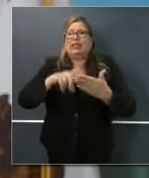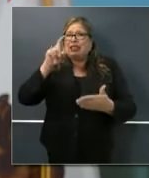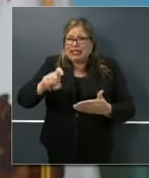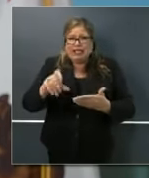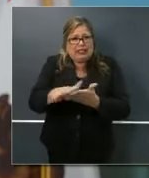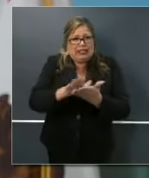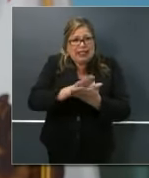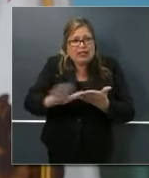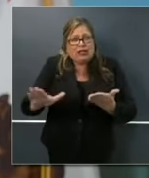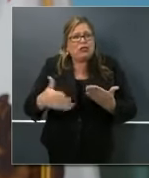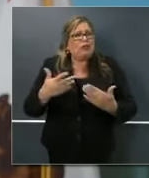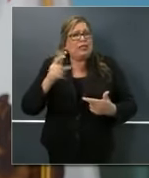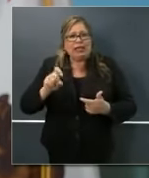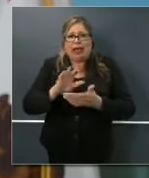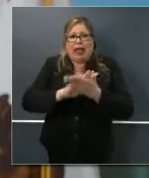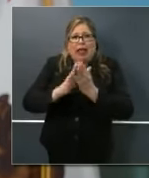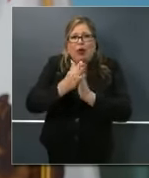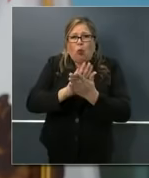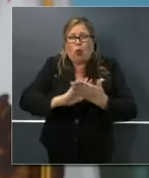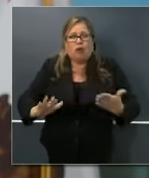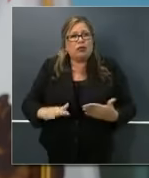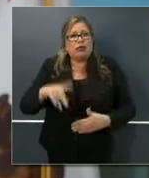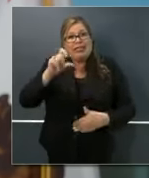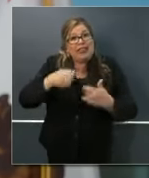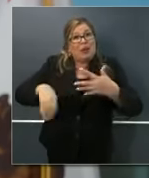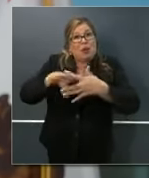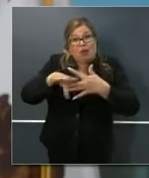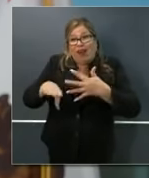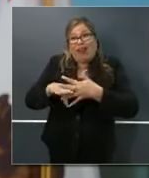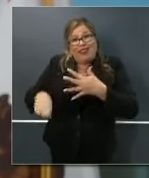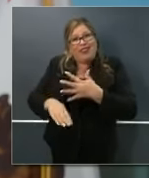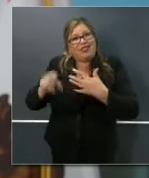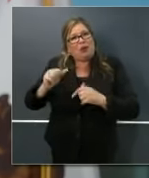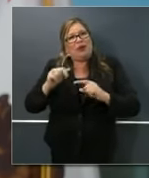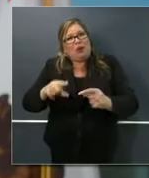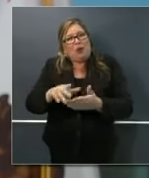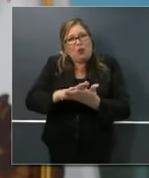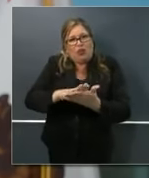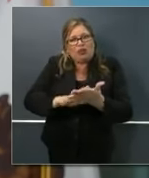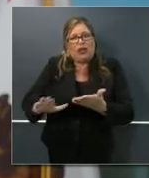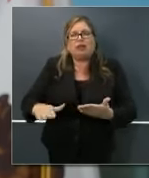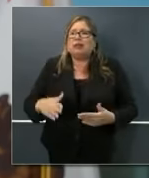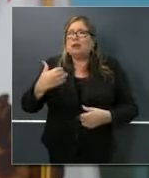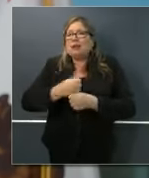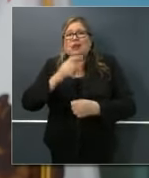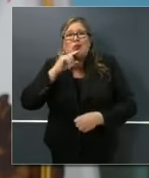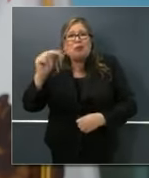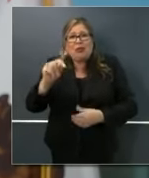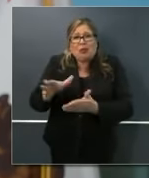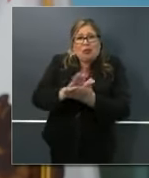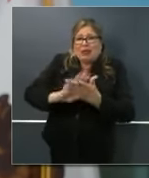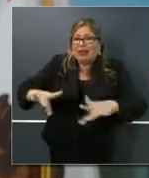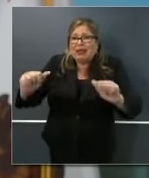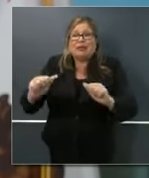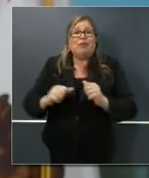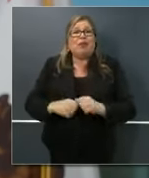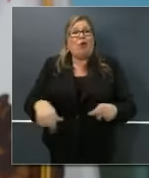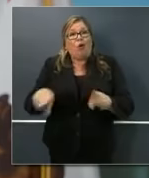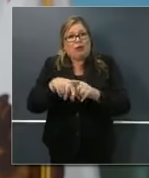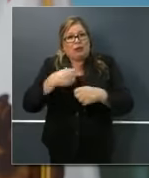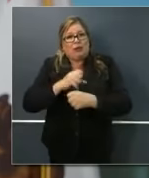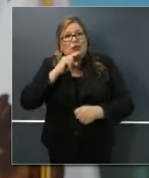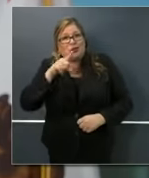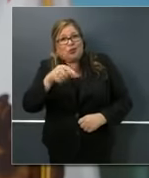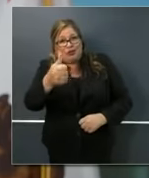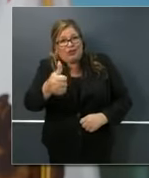washing, for breaks to do the same, to address the cleanliness of bathrooms for their workforce, and to make sure that you're protected,